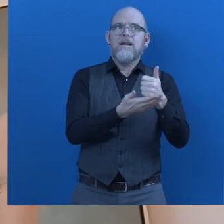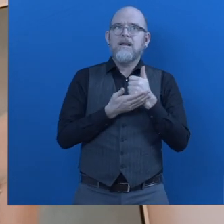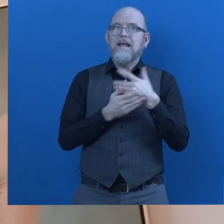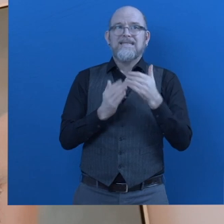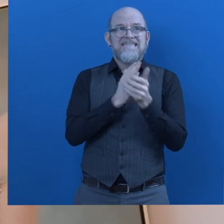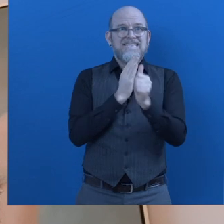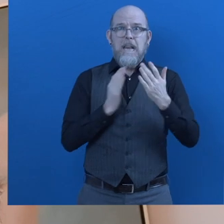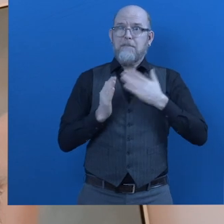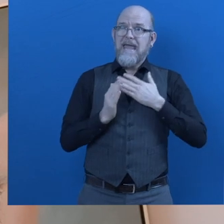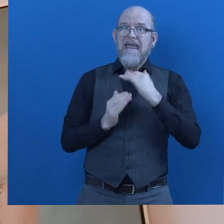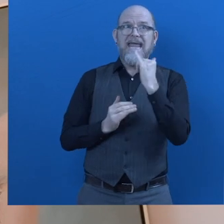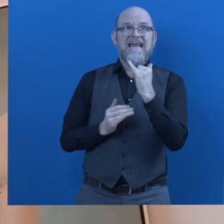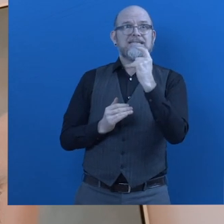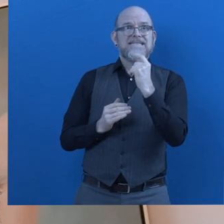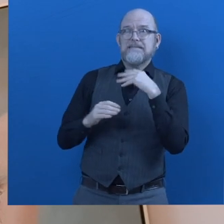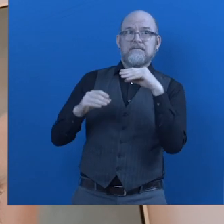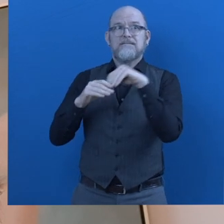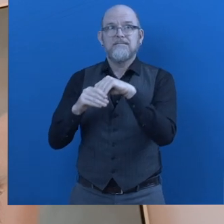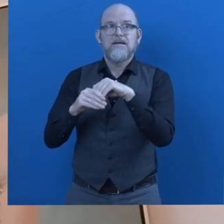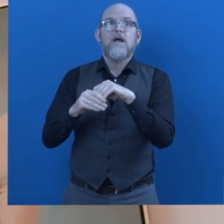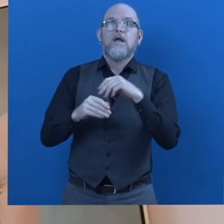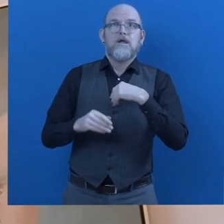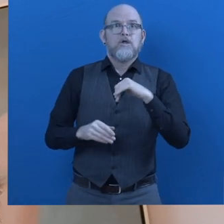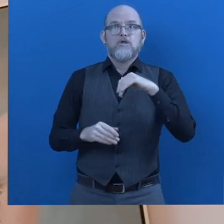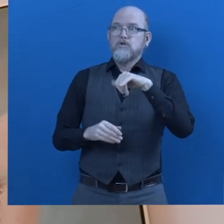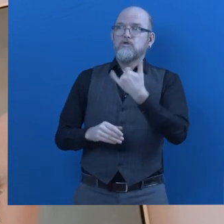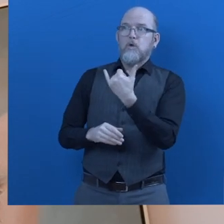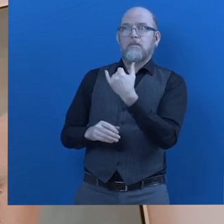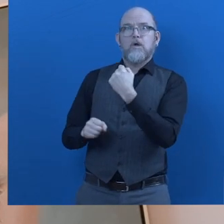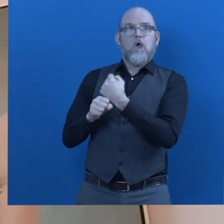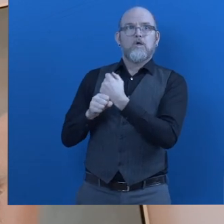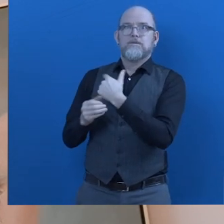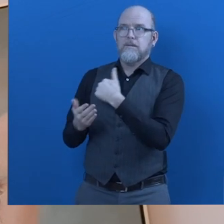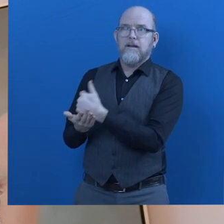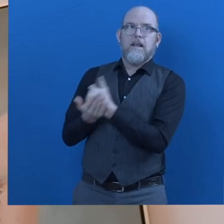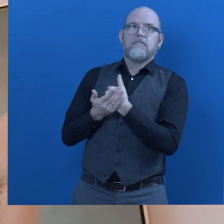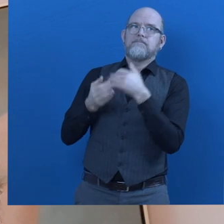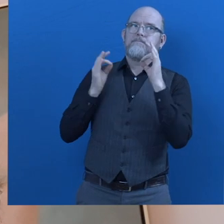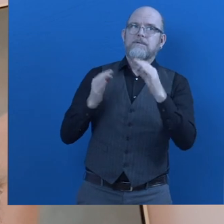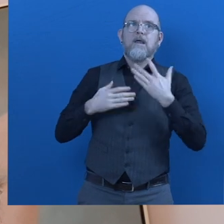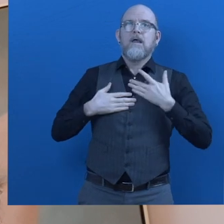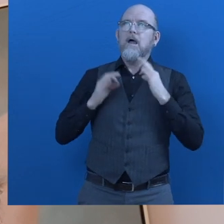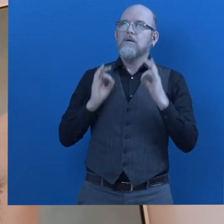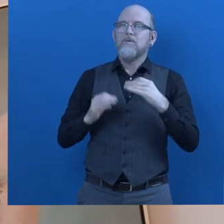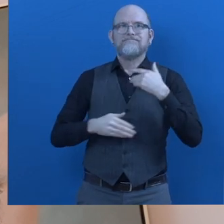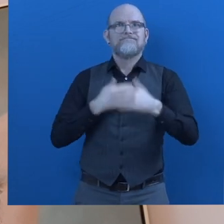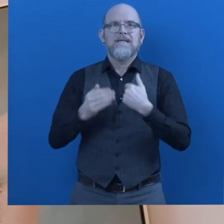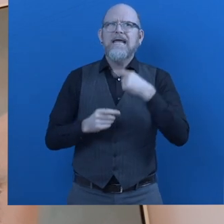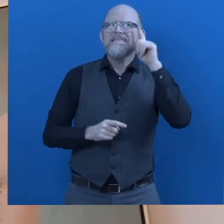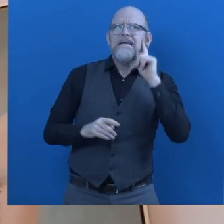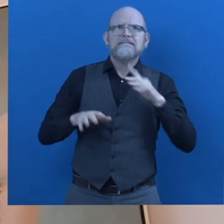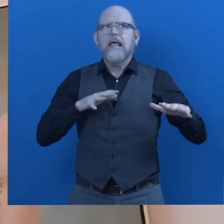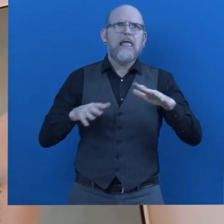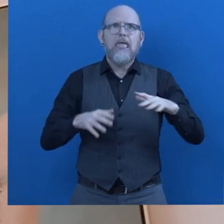the IT sector. My job coach, who is very important, enables me to go to work without the stress finding customers and